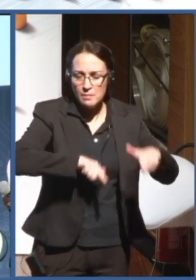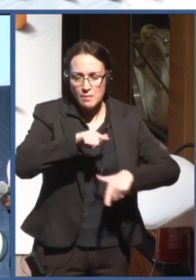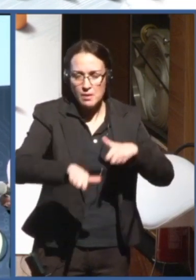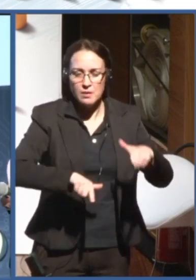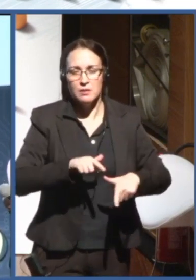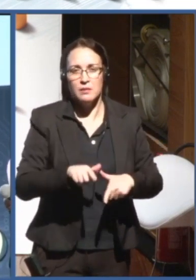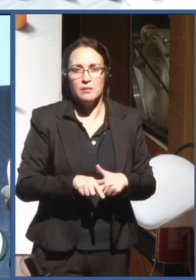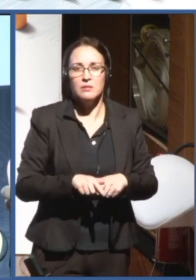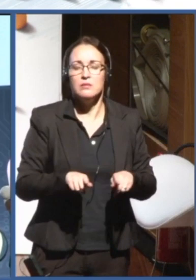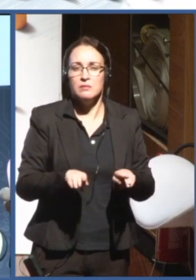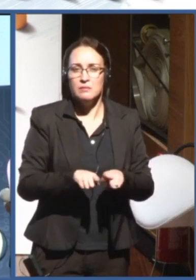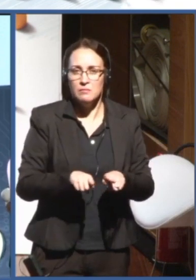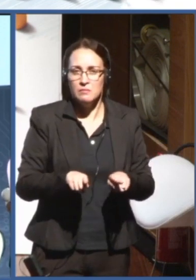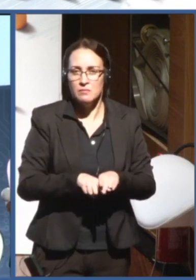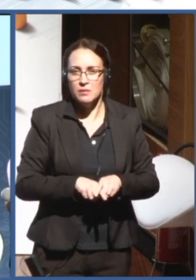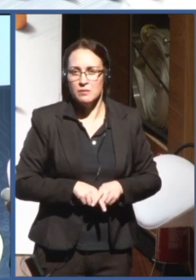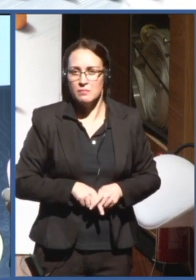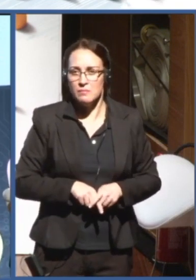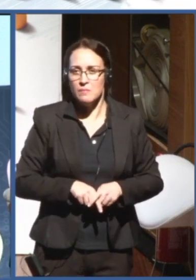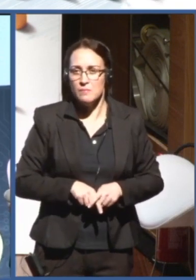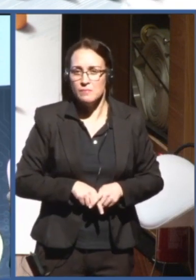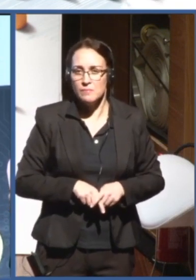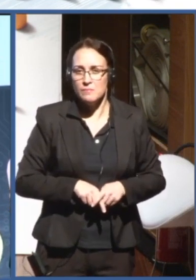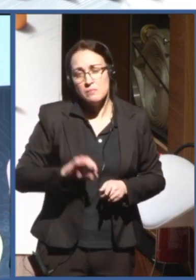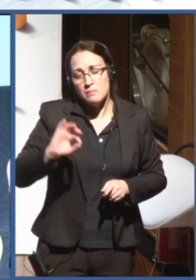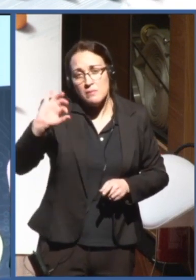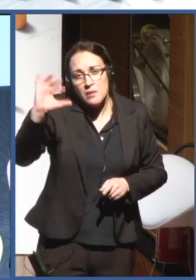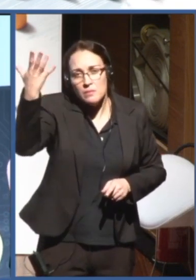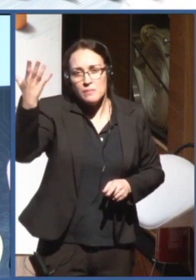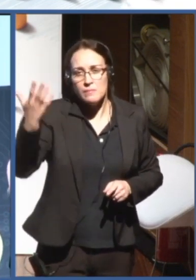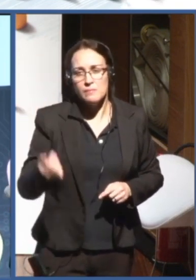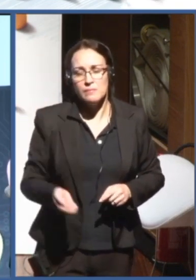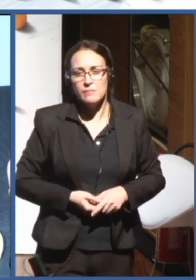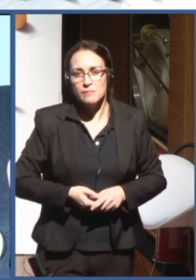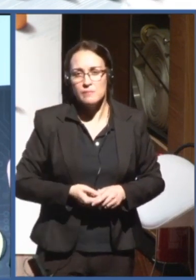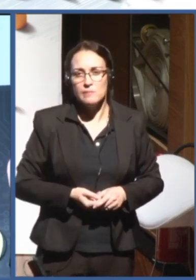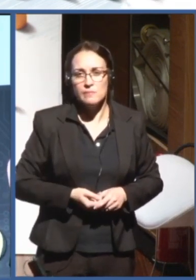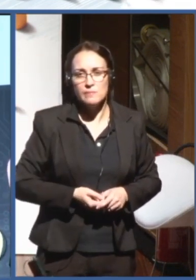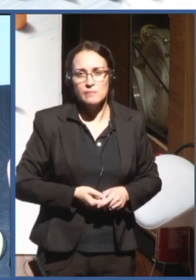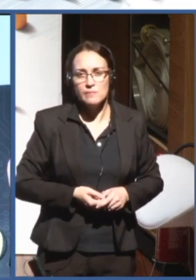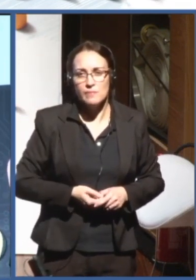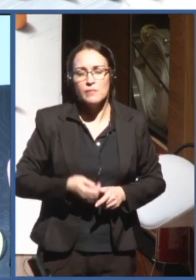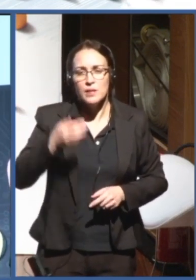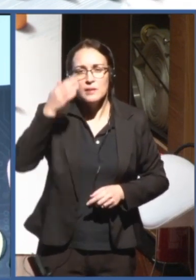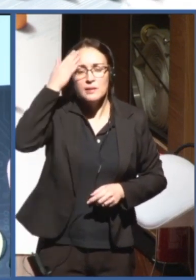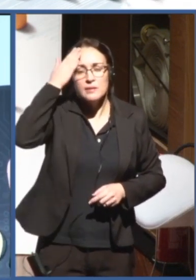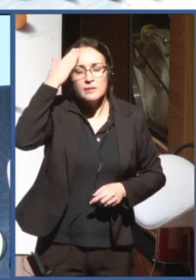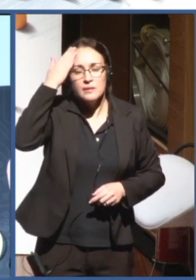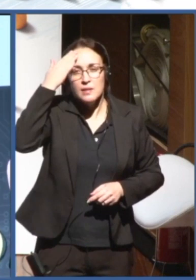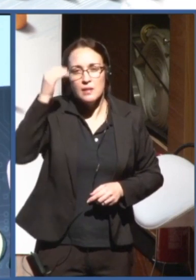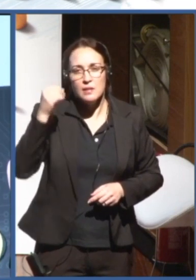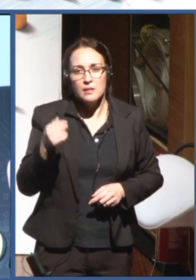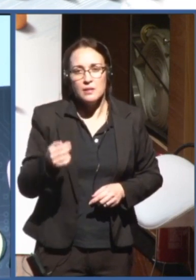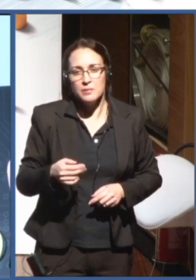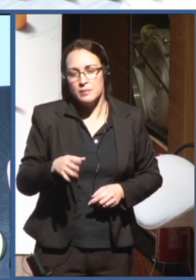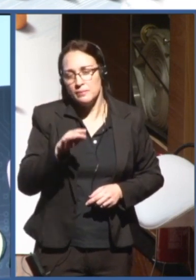of a big, big part of jobs. And, therefore, it is important to